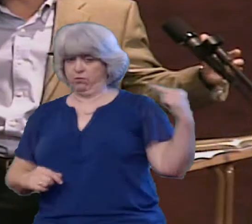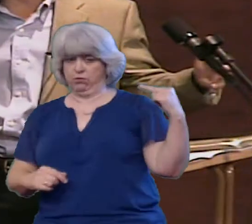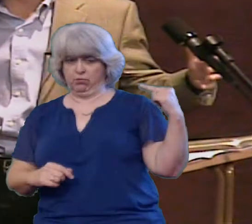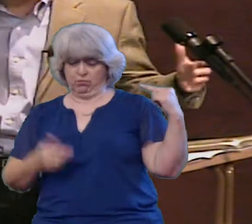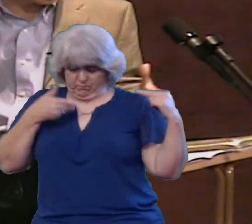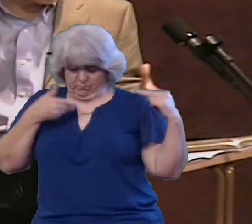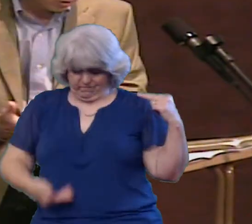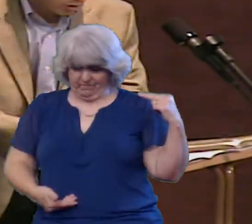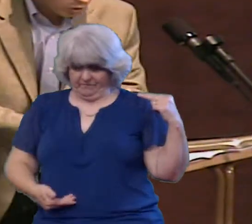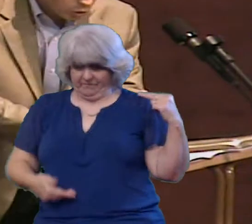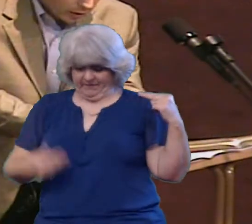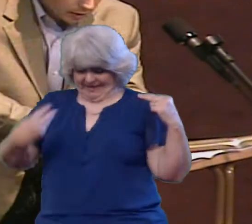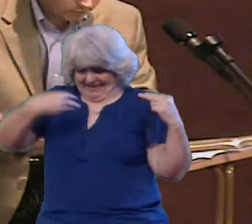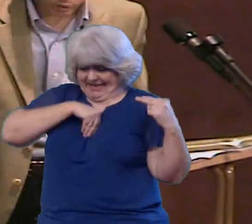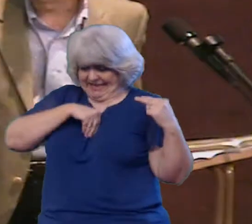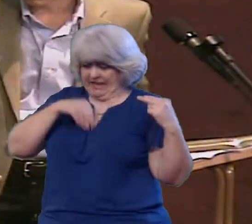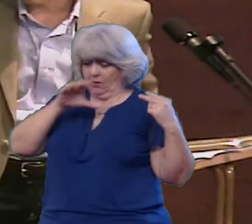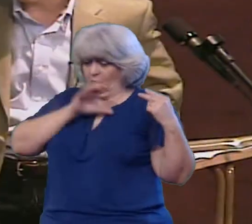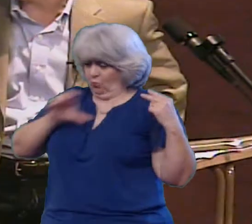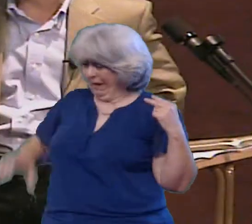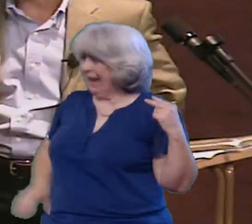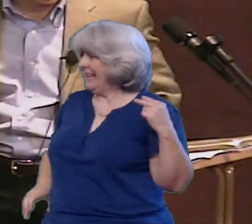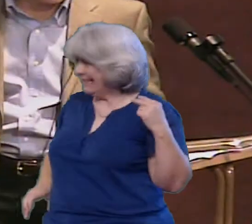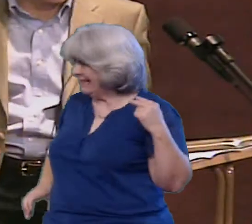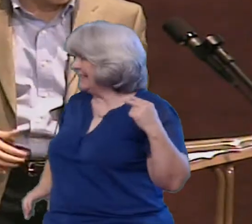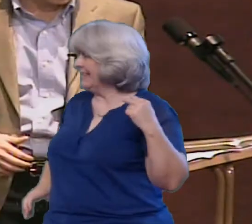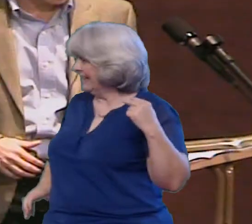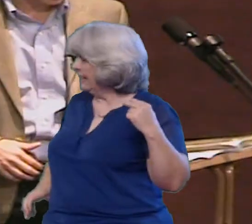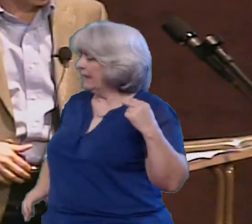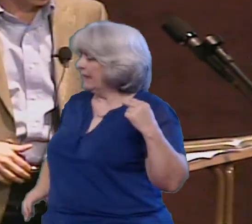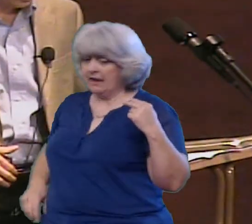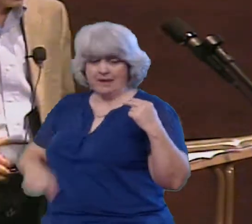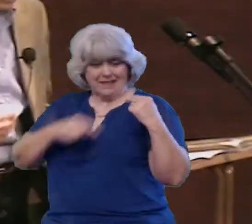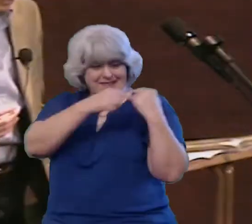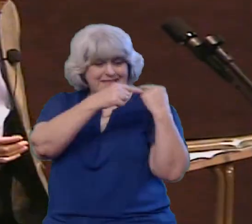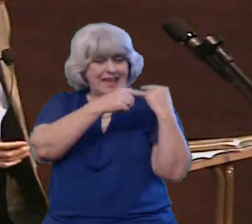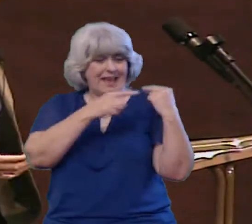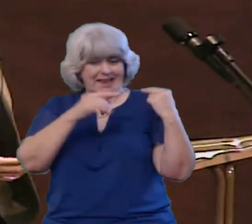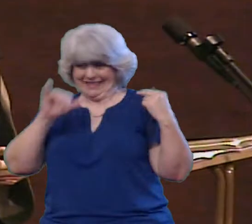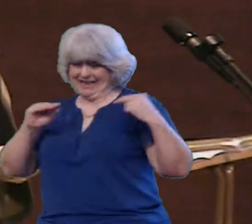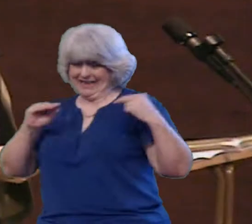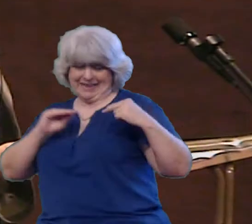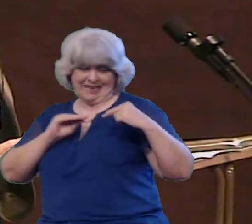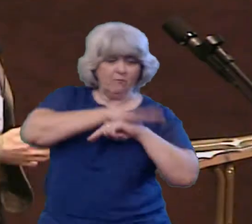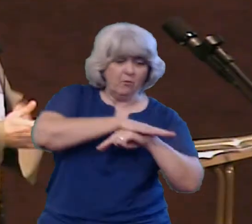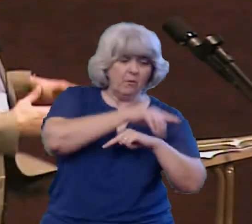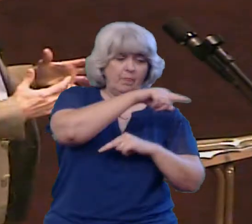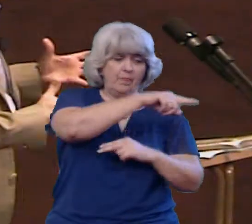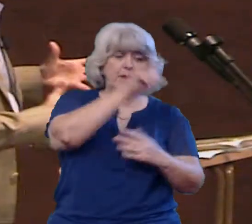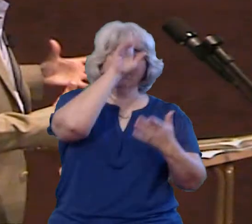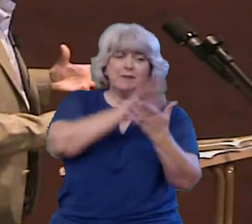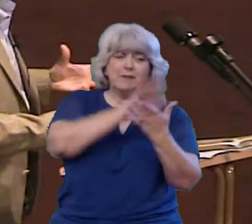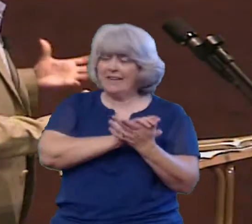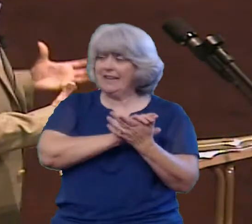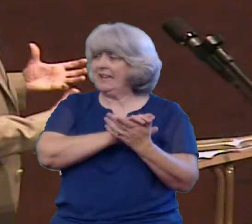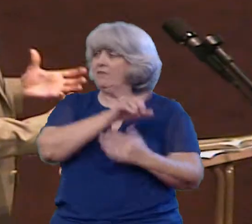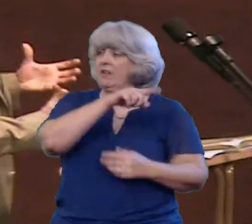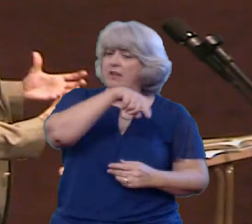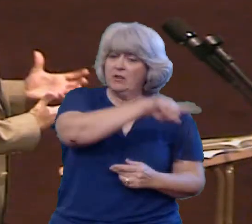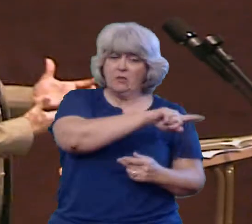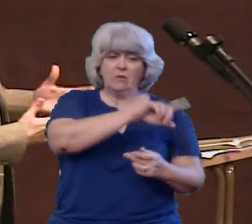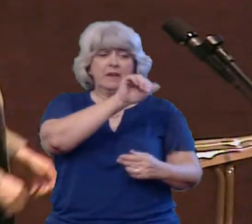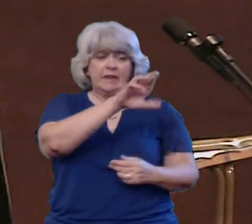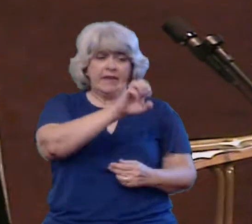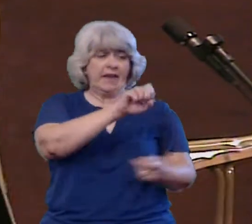not a way to influence others to believe? To care for others And to change that culture